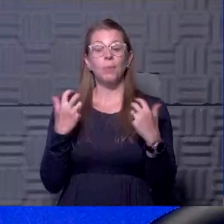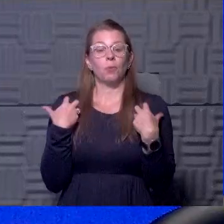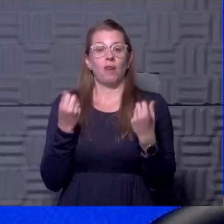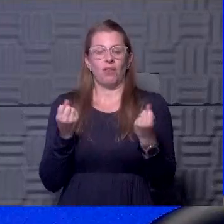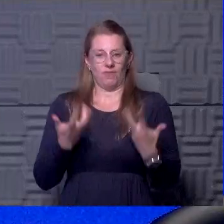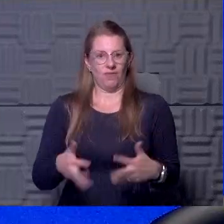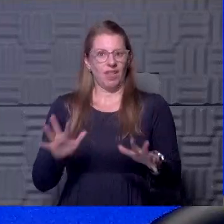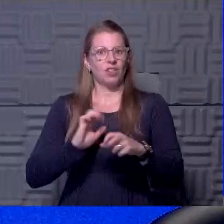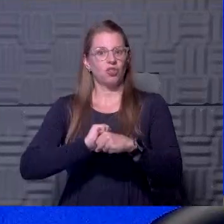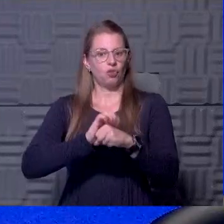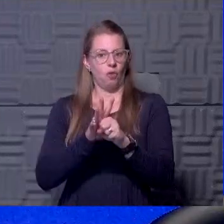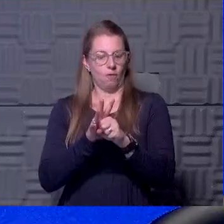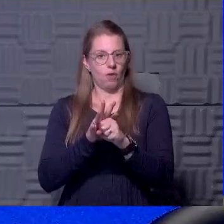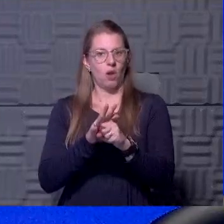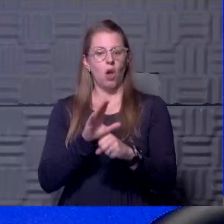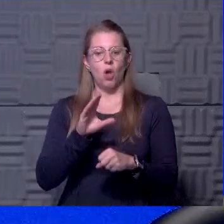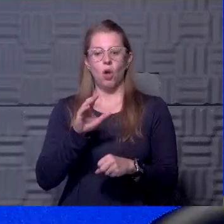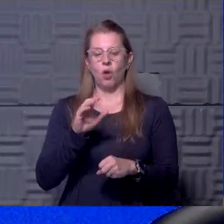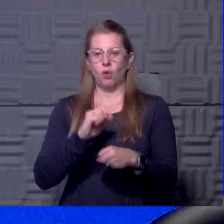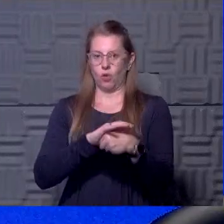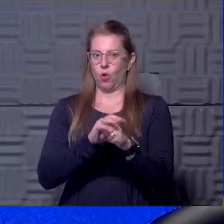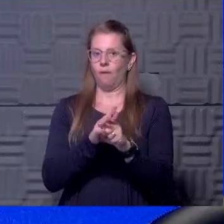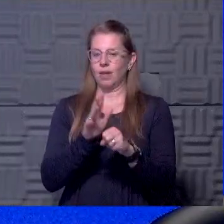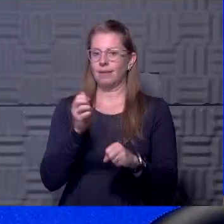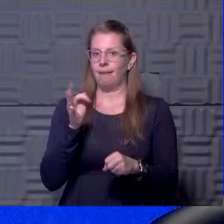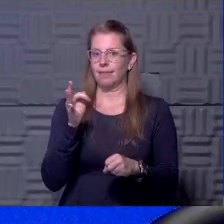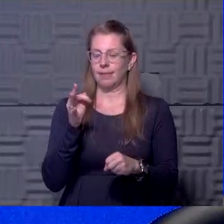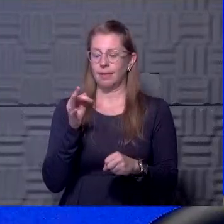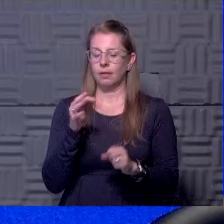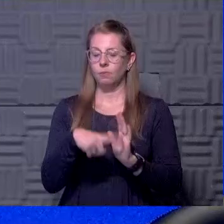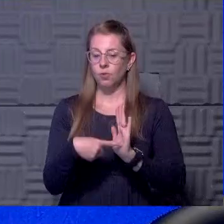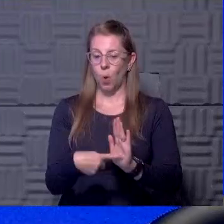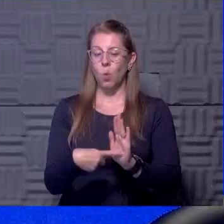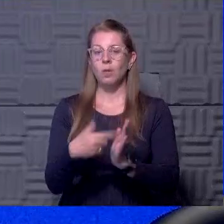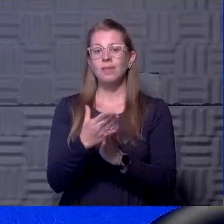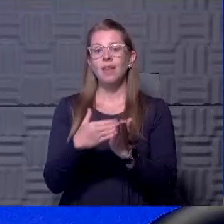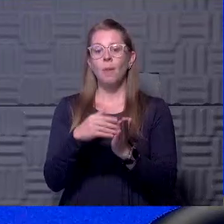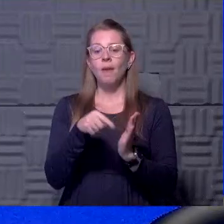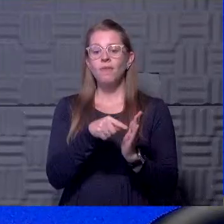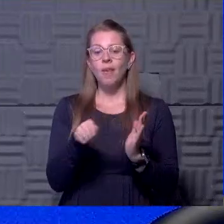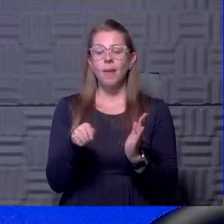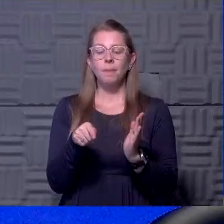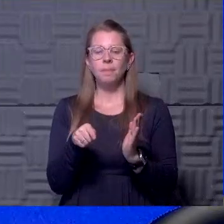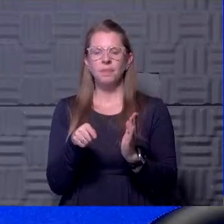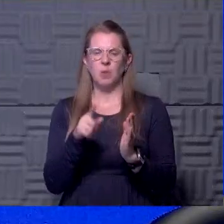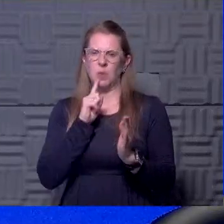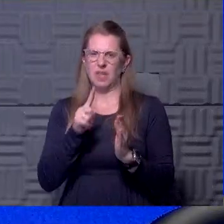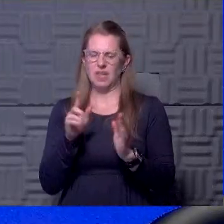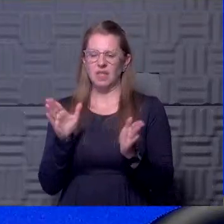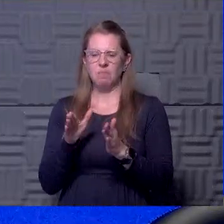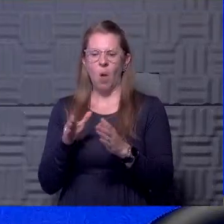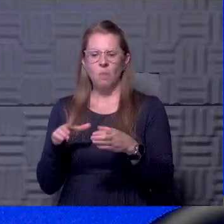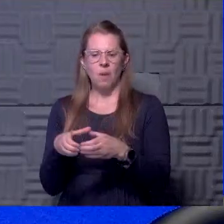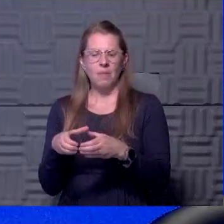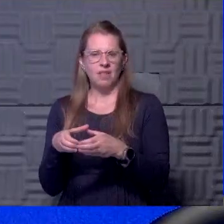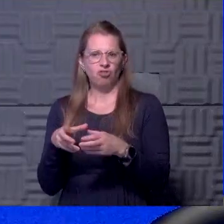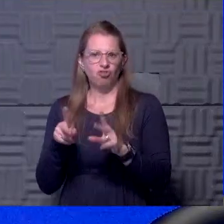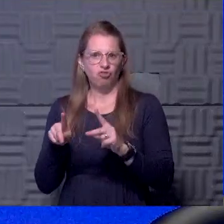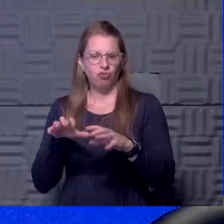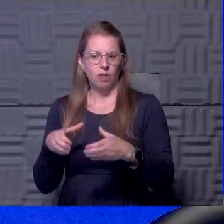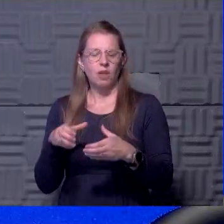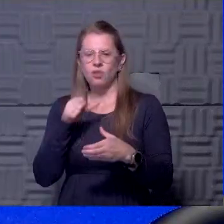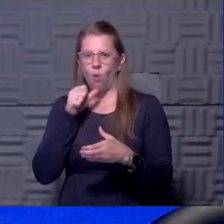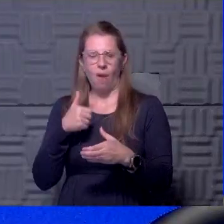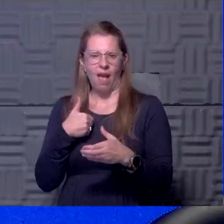from coronavirus, COVID-19 have shown that they really, some of them, and it's a small subpopulation, don't really have detectable